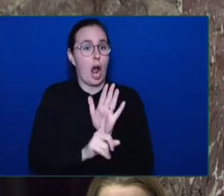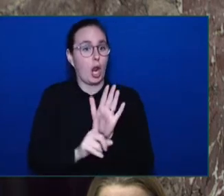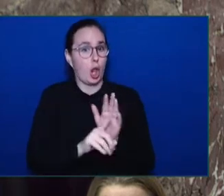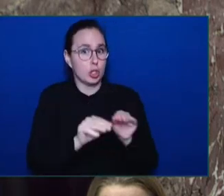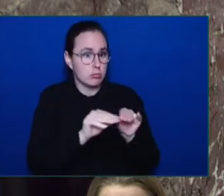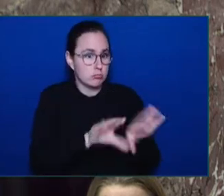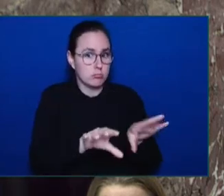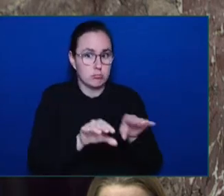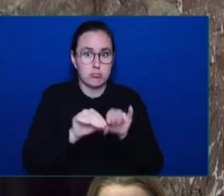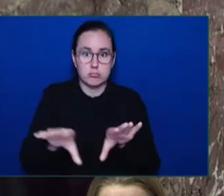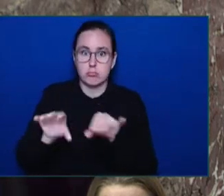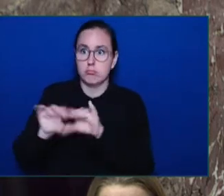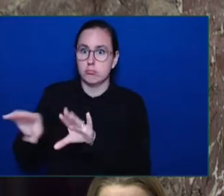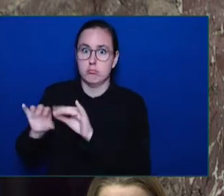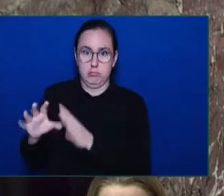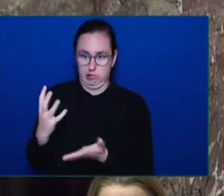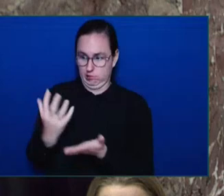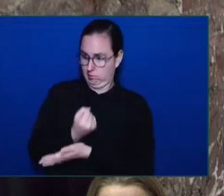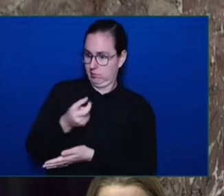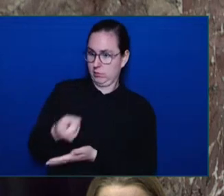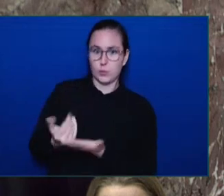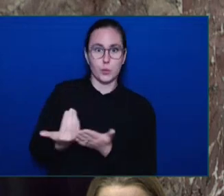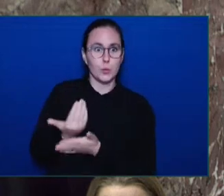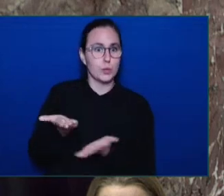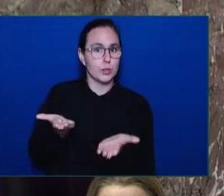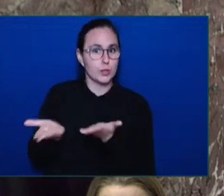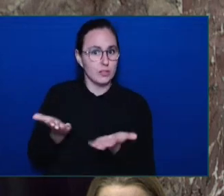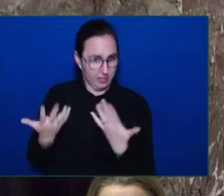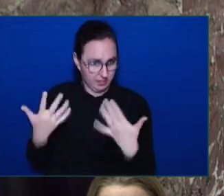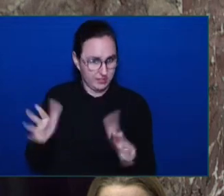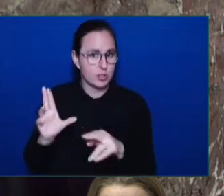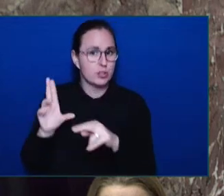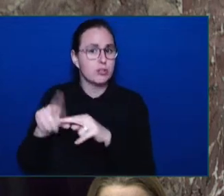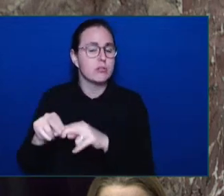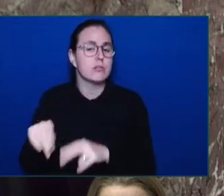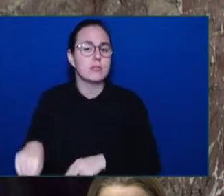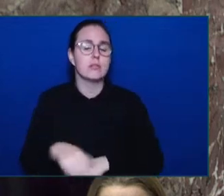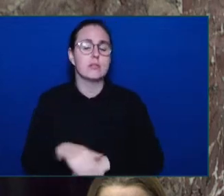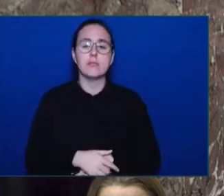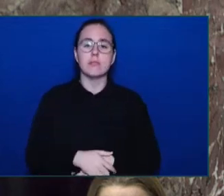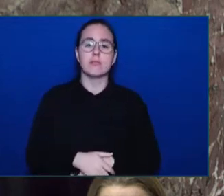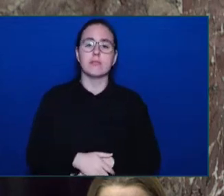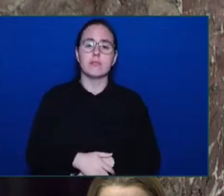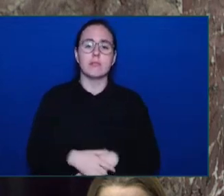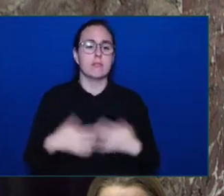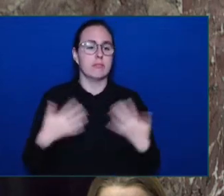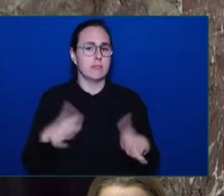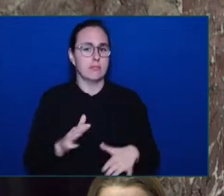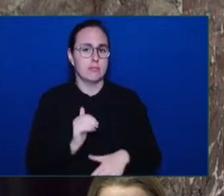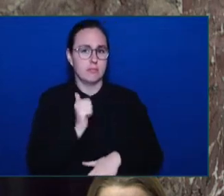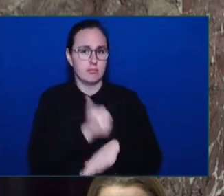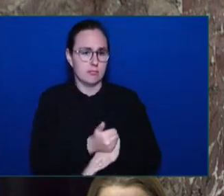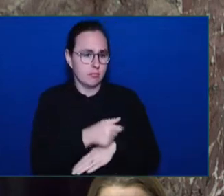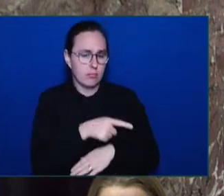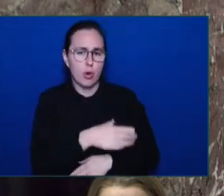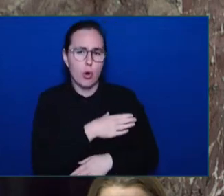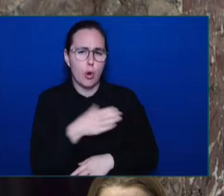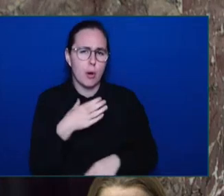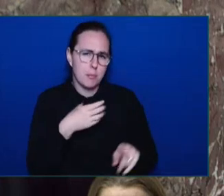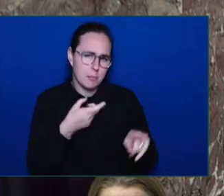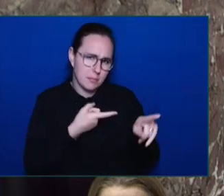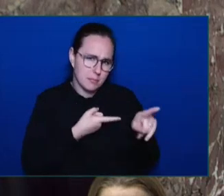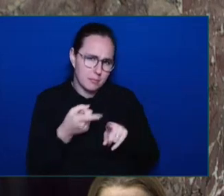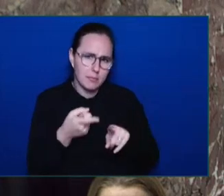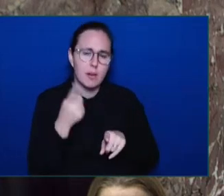the health effects of anomalous temperature coordinating committee, which does this work through the BC CDC and health authorities and other leaders,